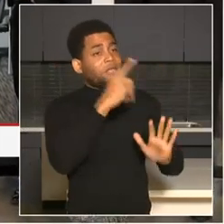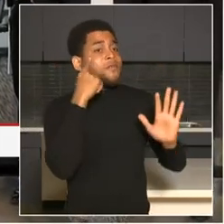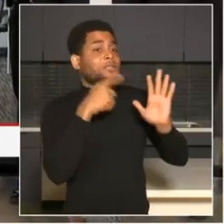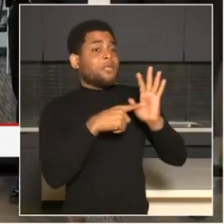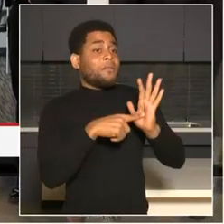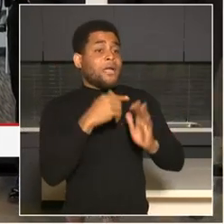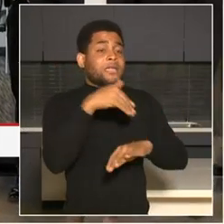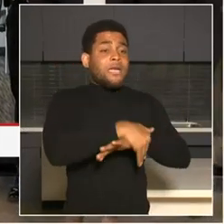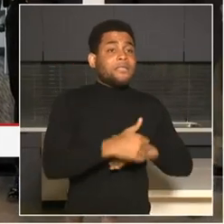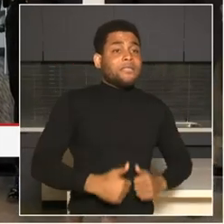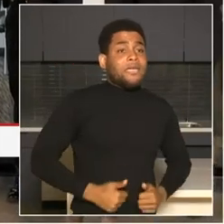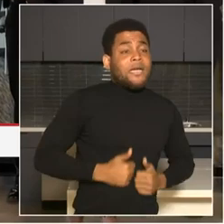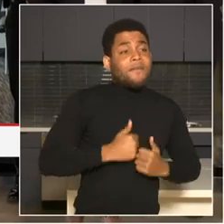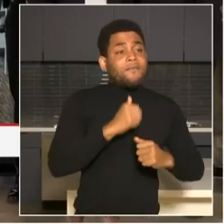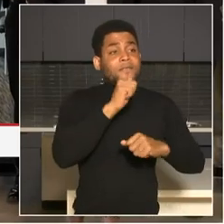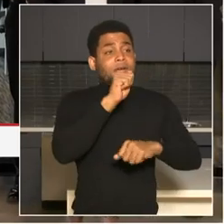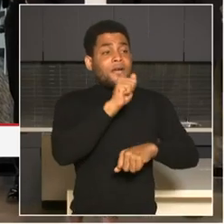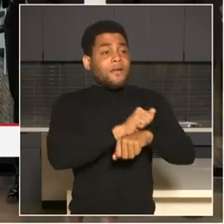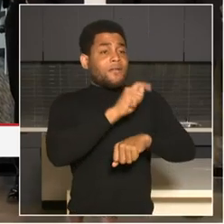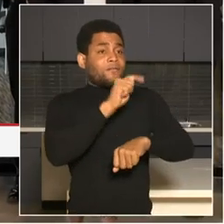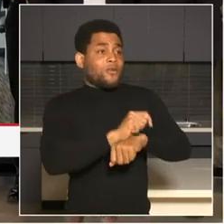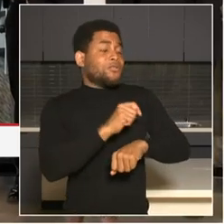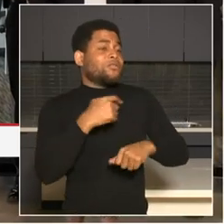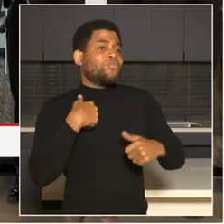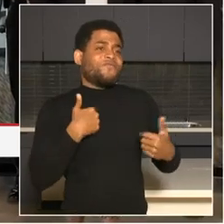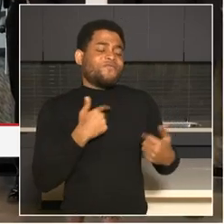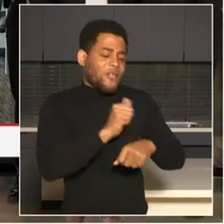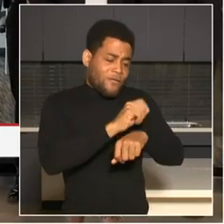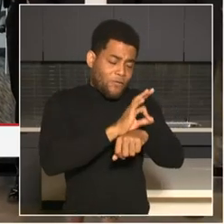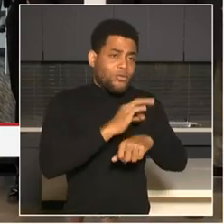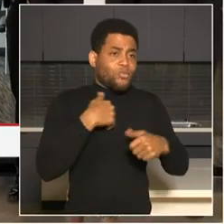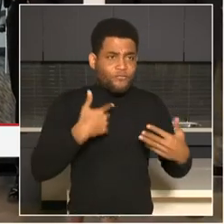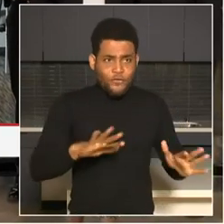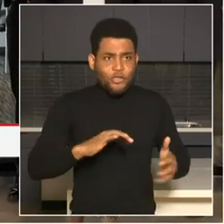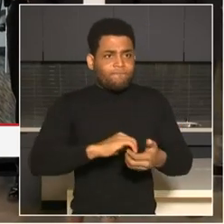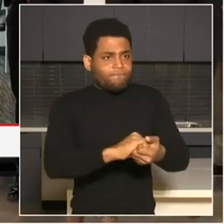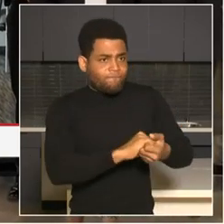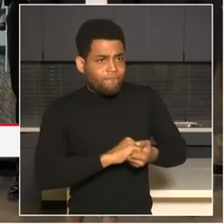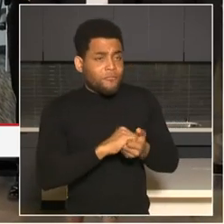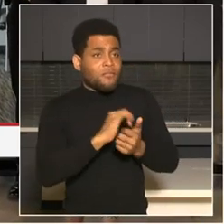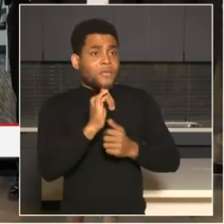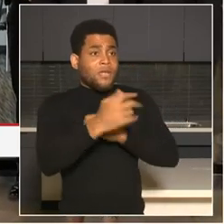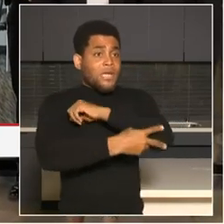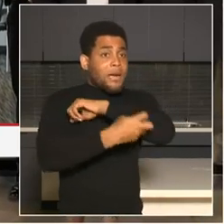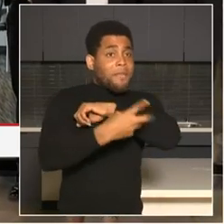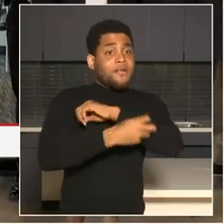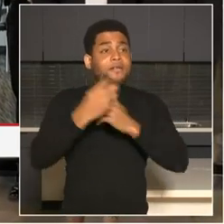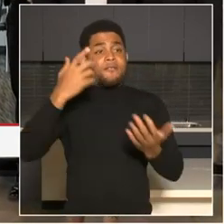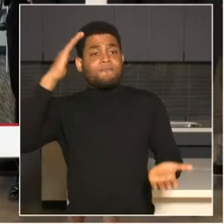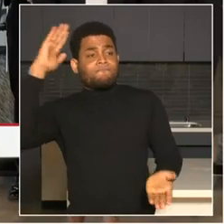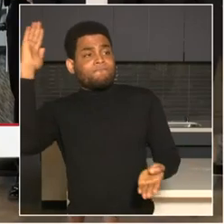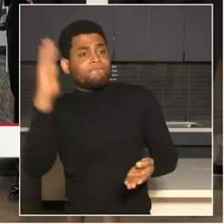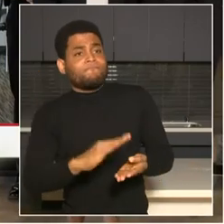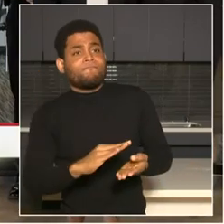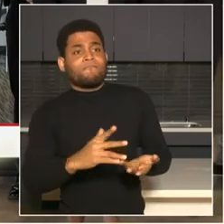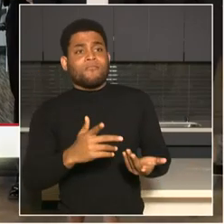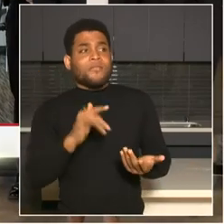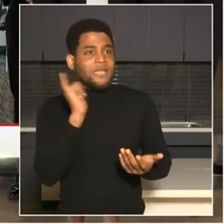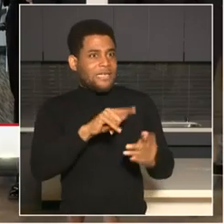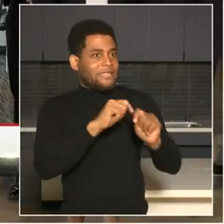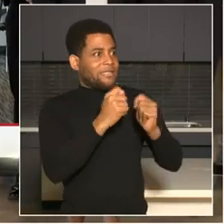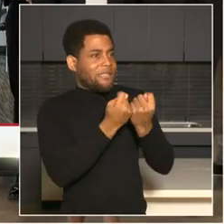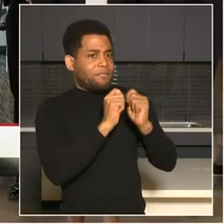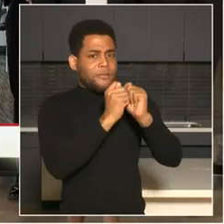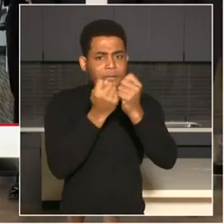when we stood up the robbery suppression crime initiative, traffic safety compliance, um, checkpoints, um,